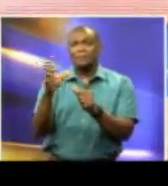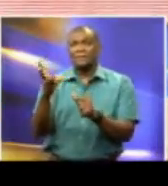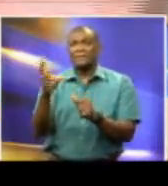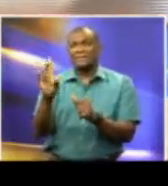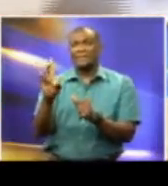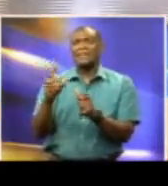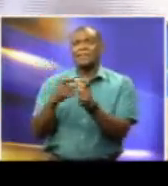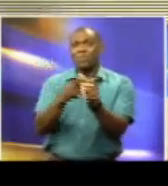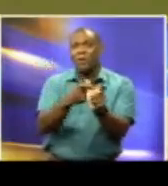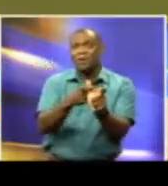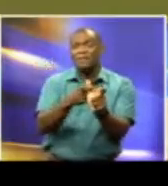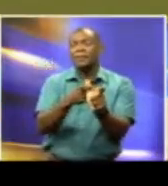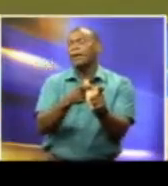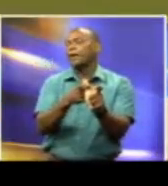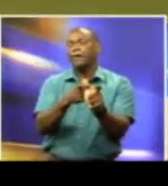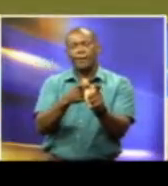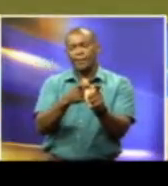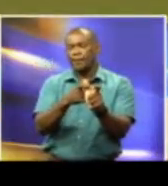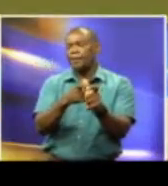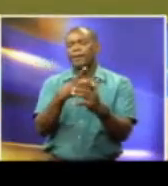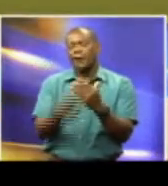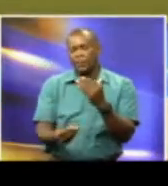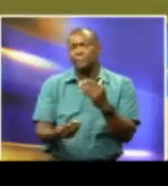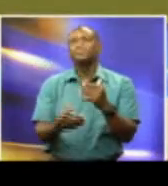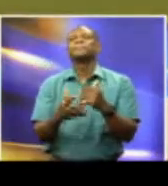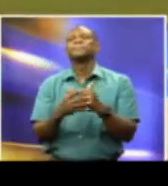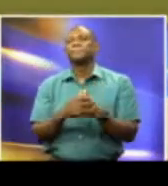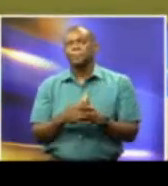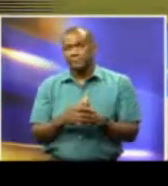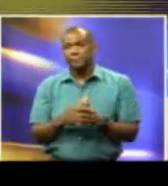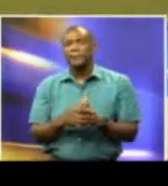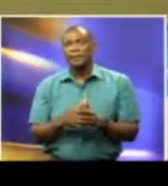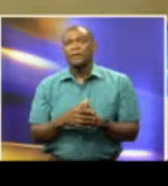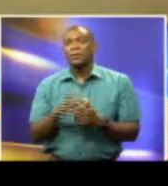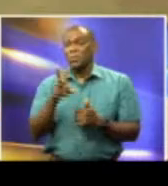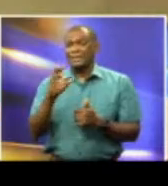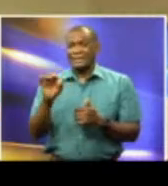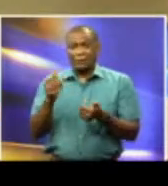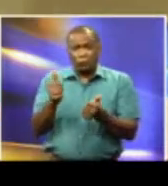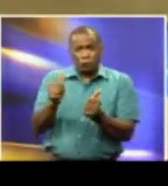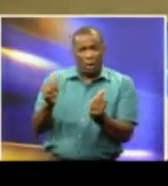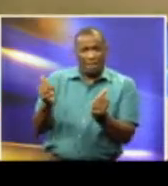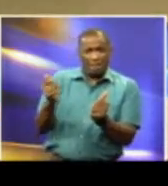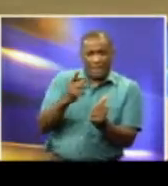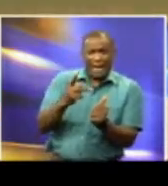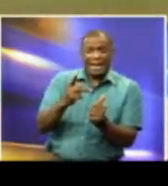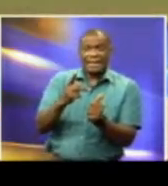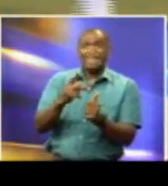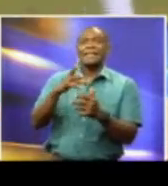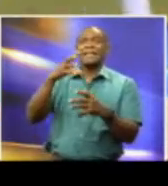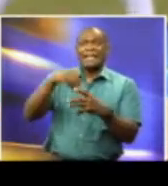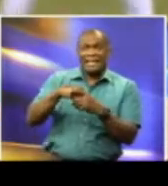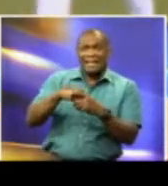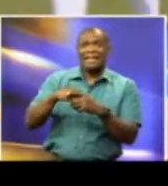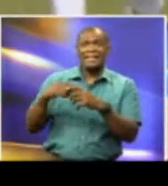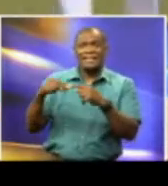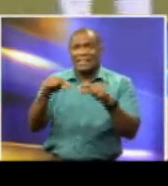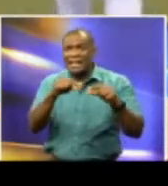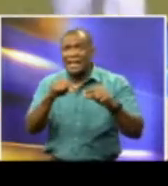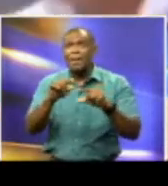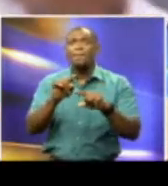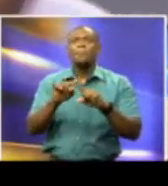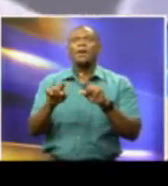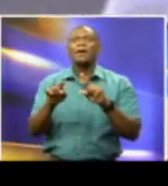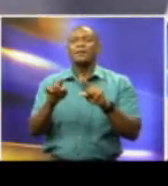A good low catch from the captain as the Windies looked to be back in the game. Geoffrey Archer then guided a Roach delivery to